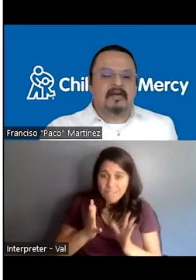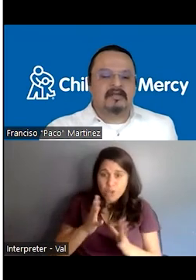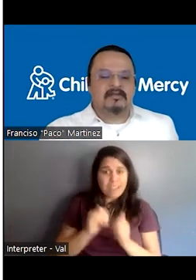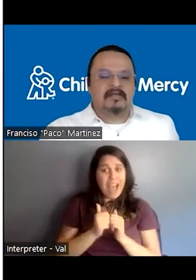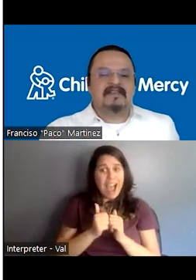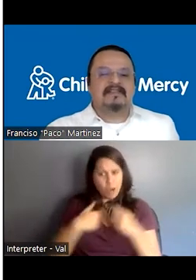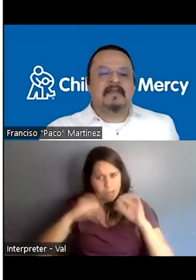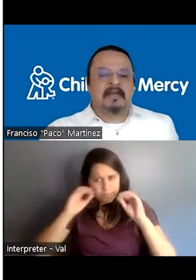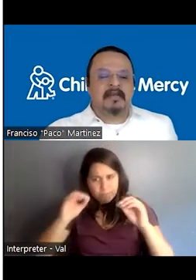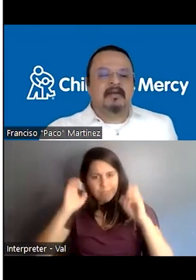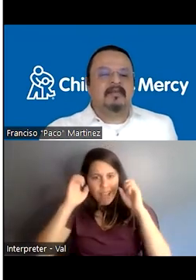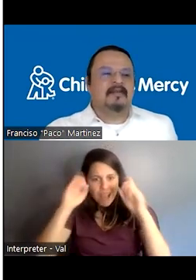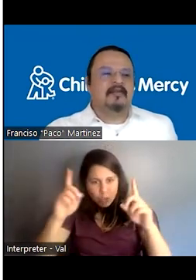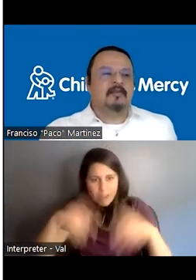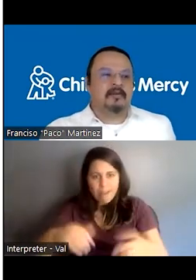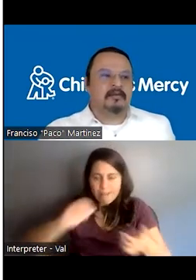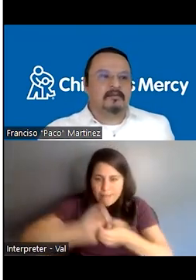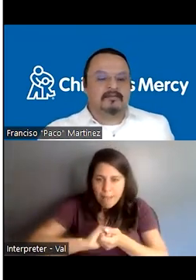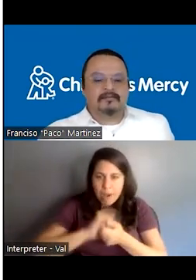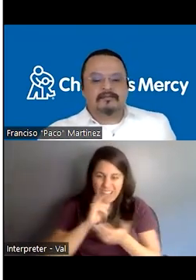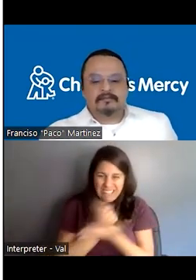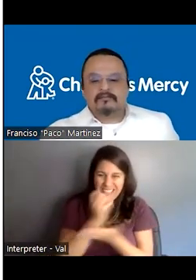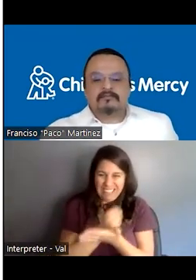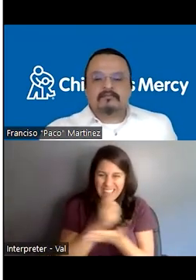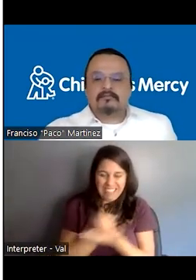collaborations in as many care visits as possible.